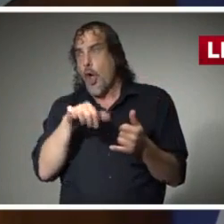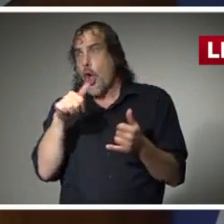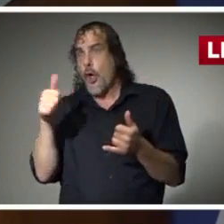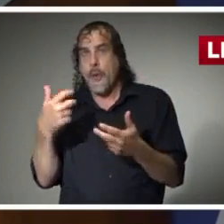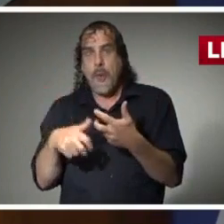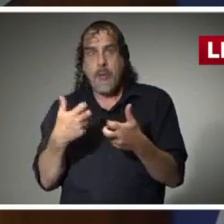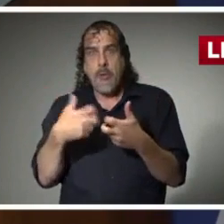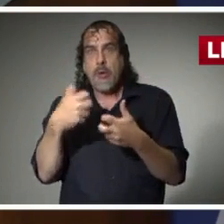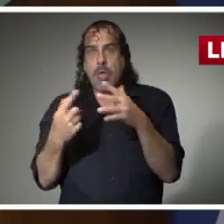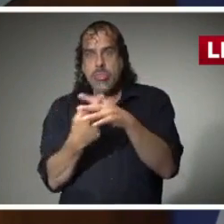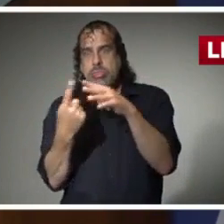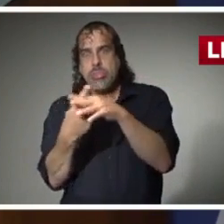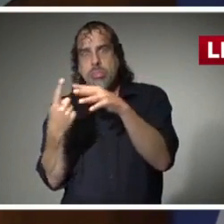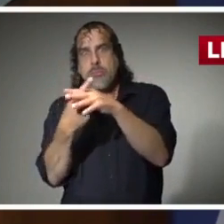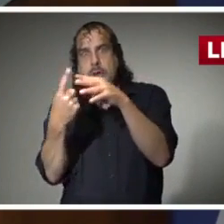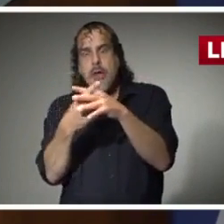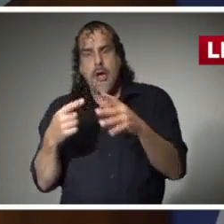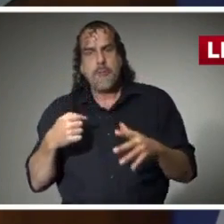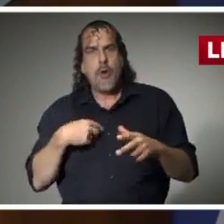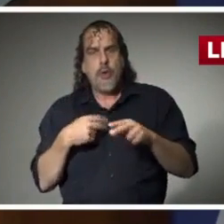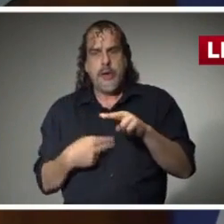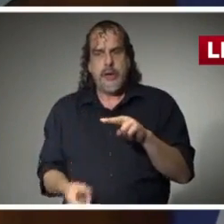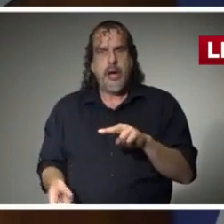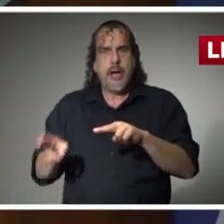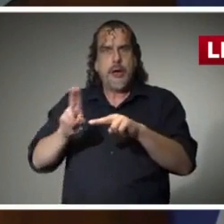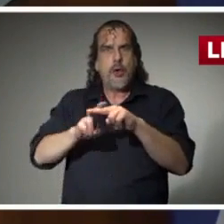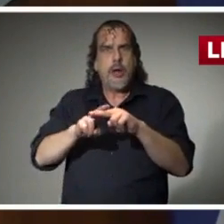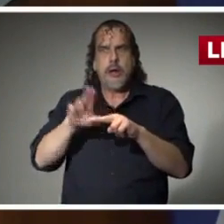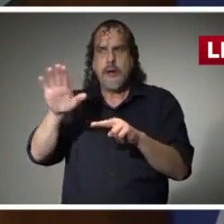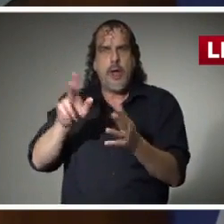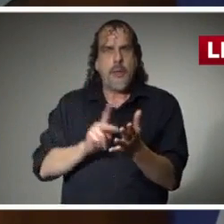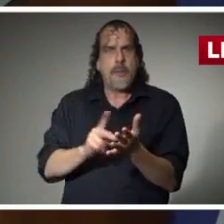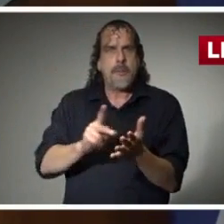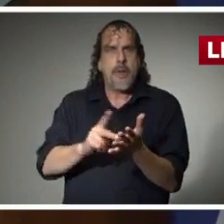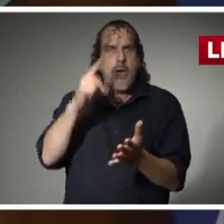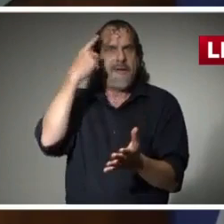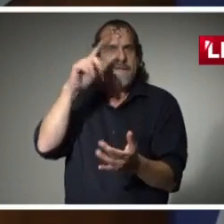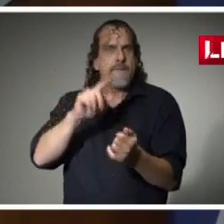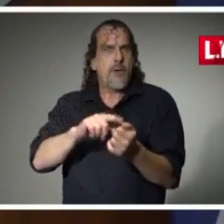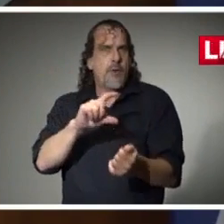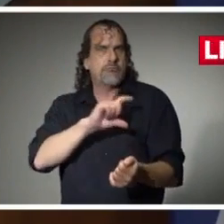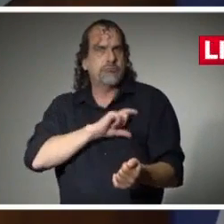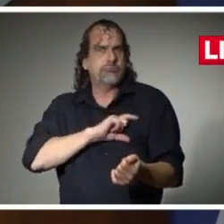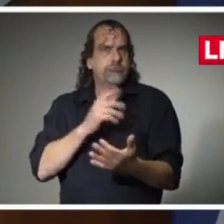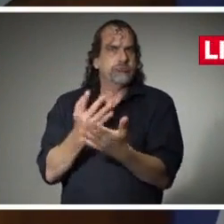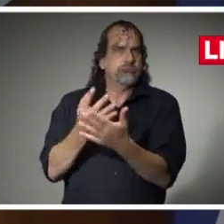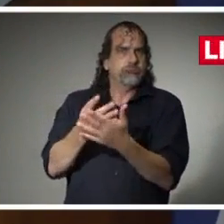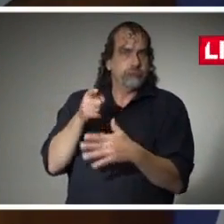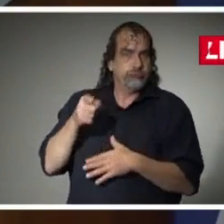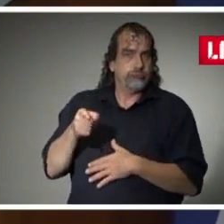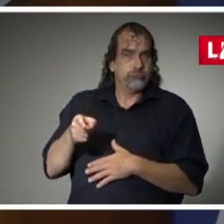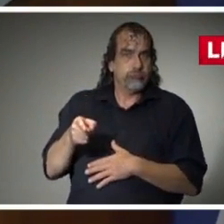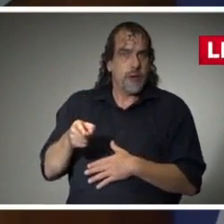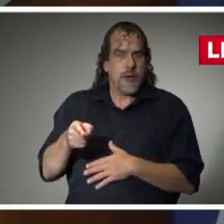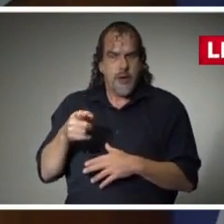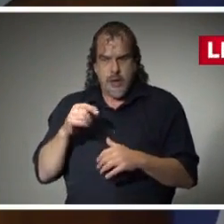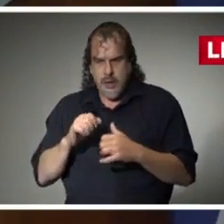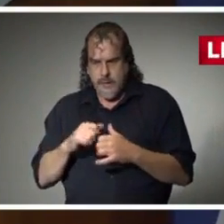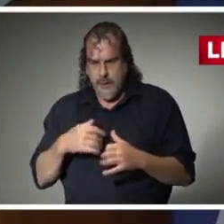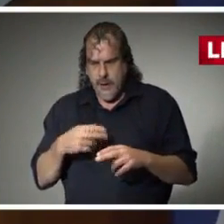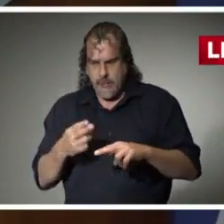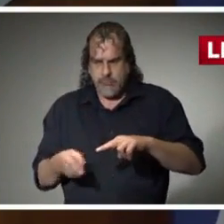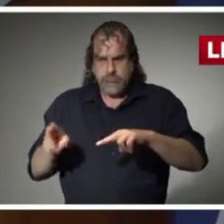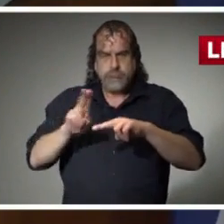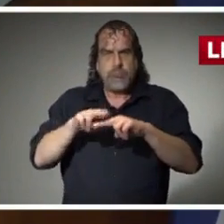know that we have been able to raise the pay of corrections officers in Mississippi. They got a minimum of five